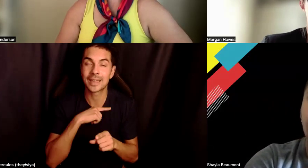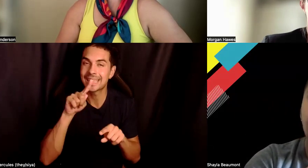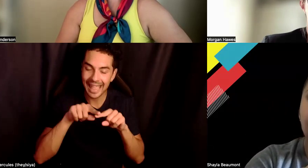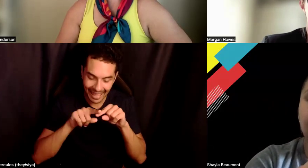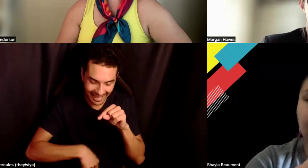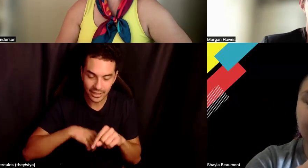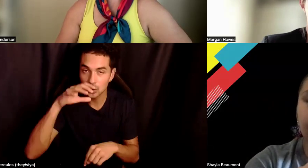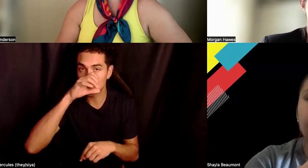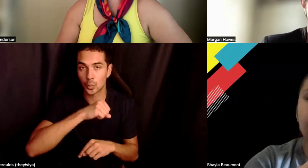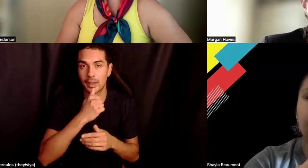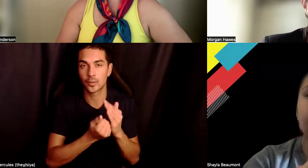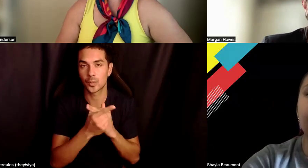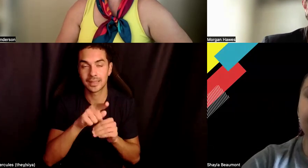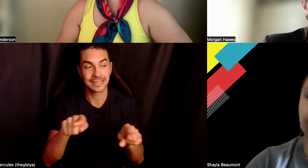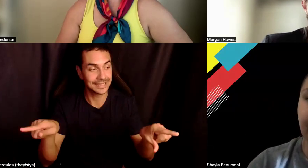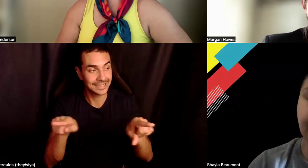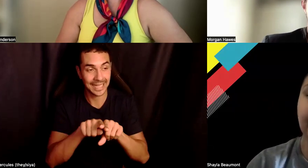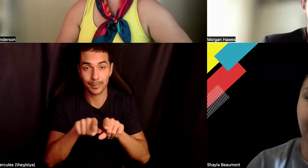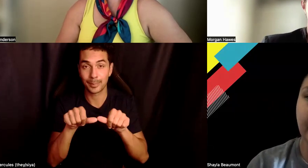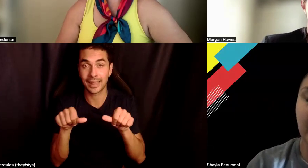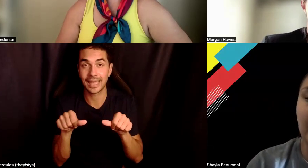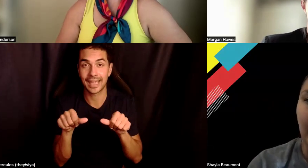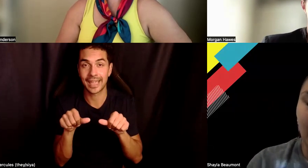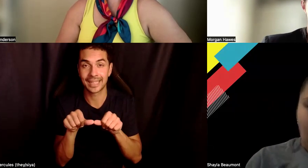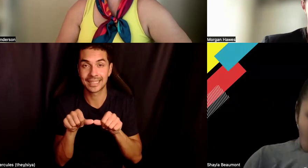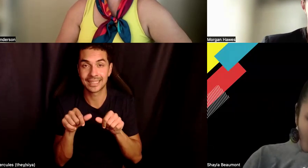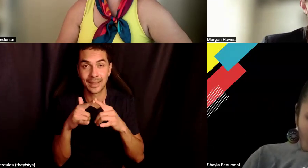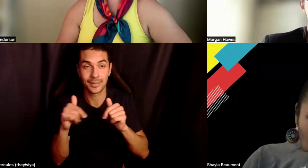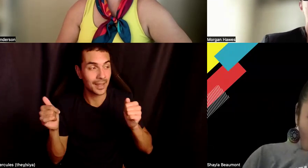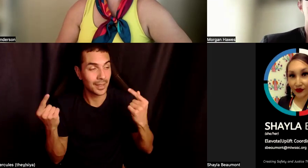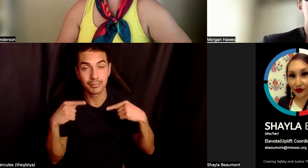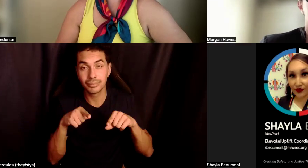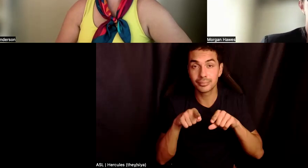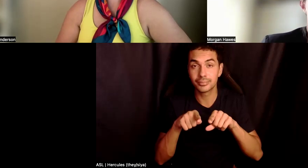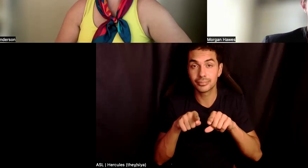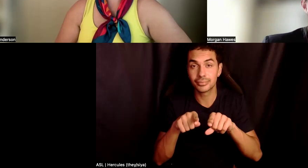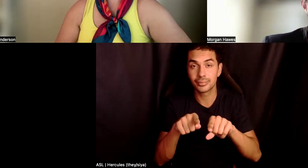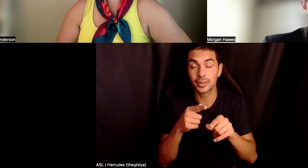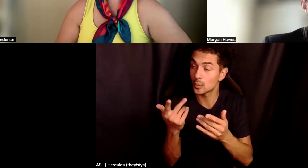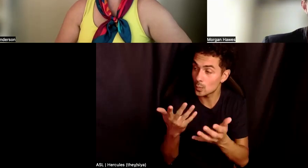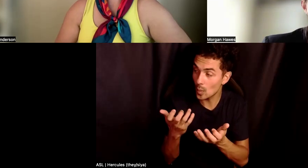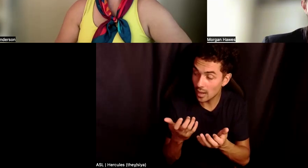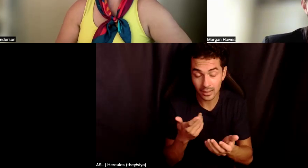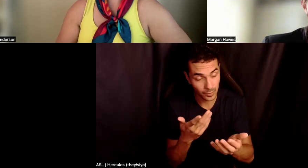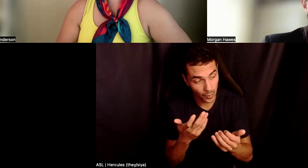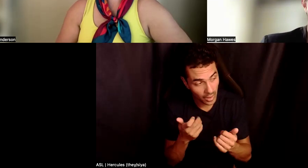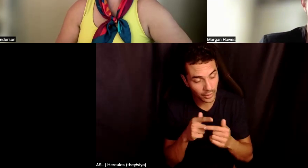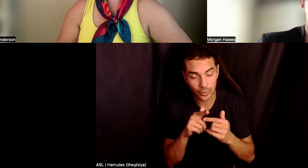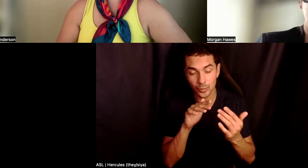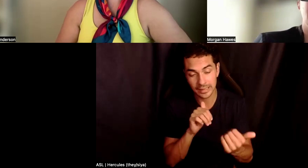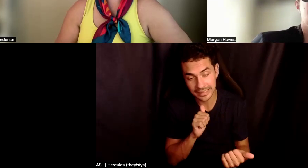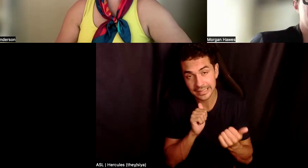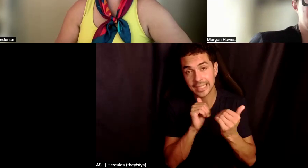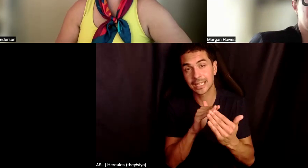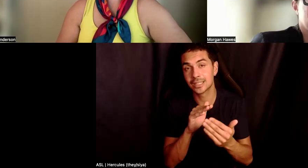everyone is at the same place with, um, wanting, um, or having a desire to engage in